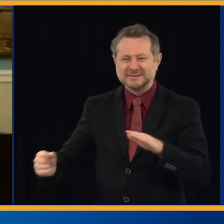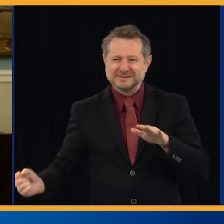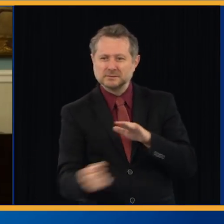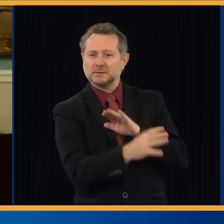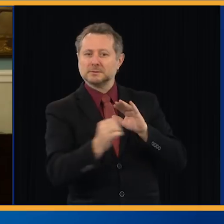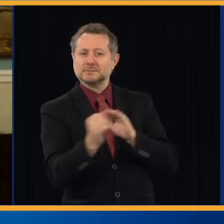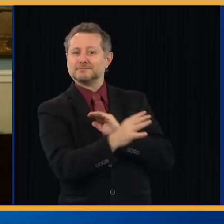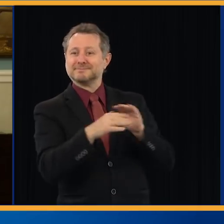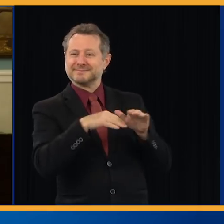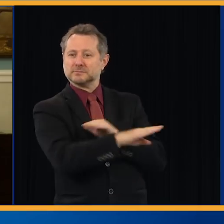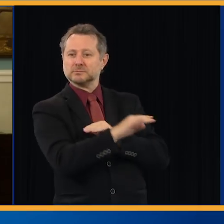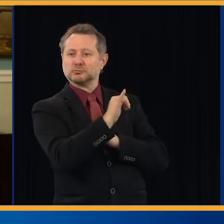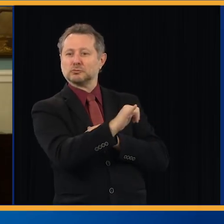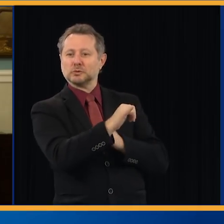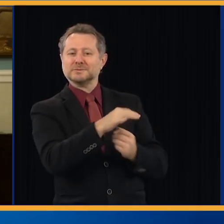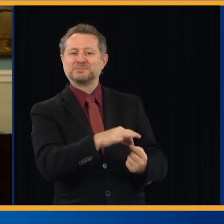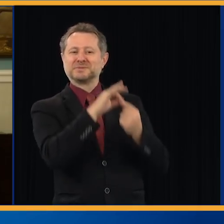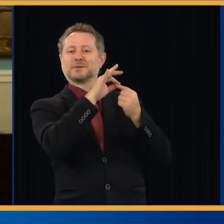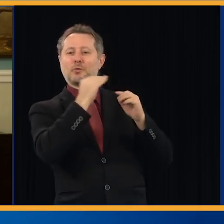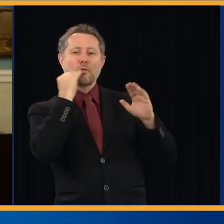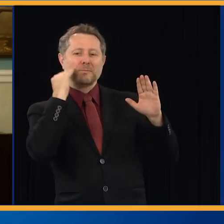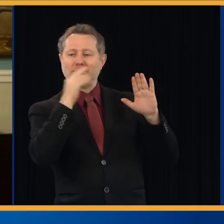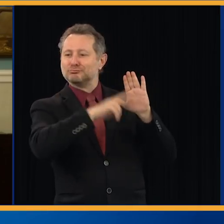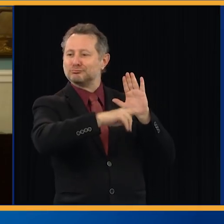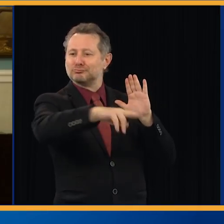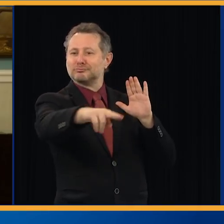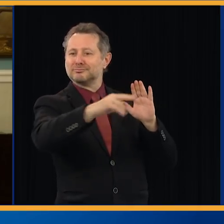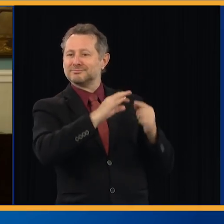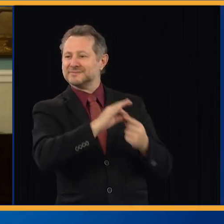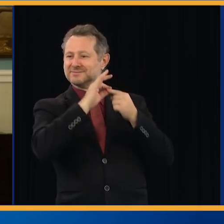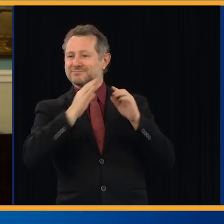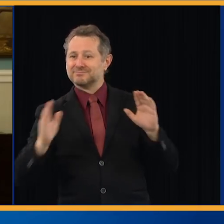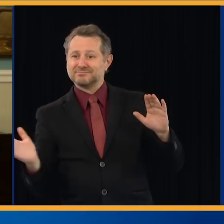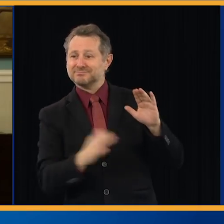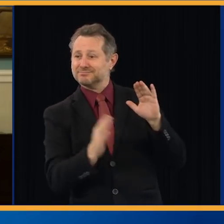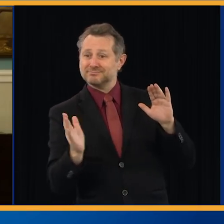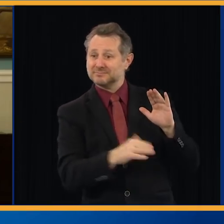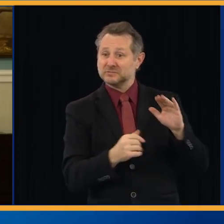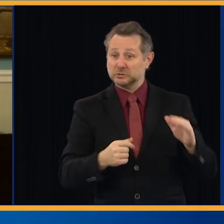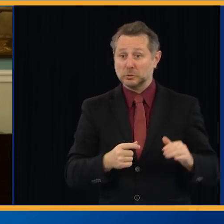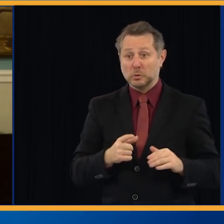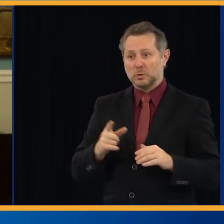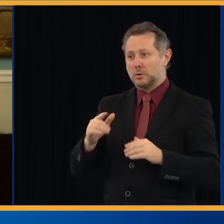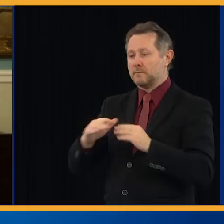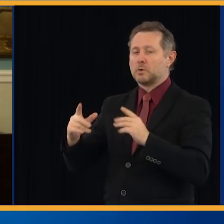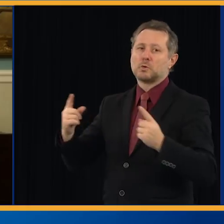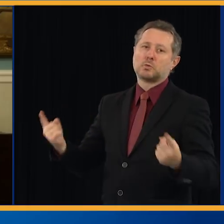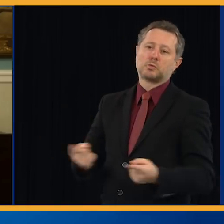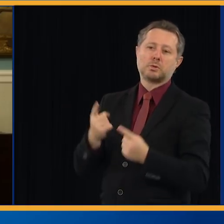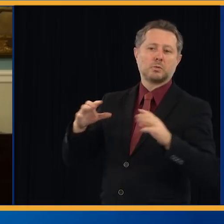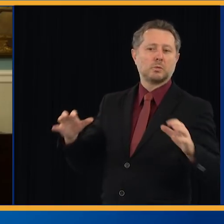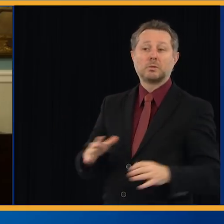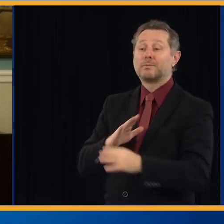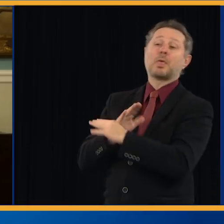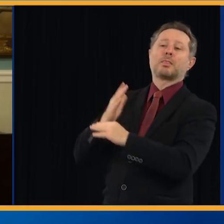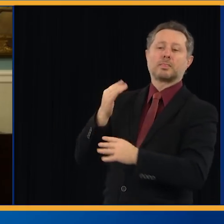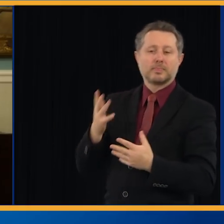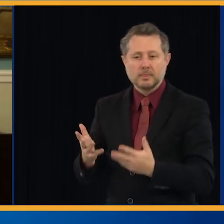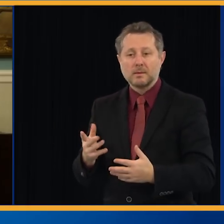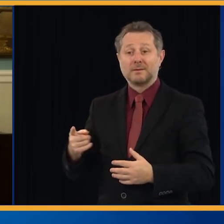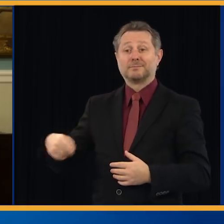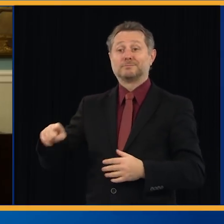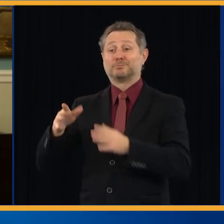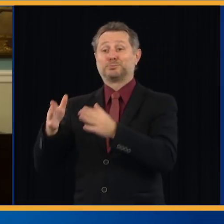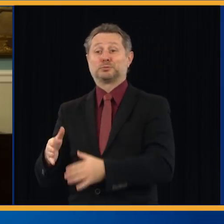This work has always been in some ways stymied by the reality of a homeless person who is struggling with